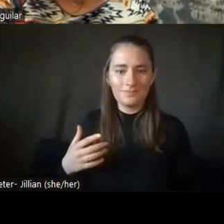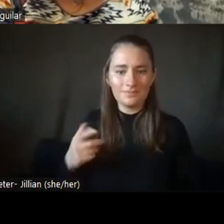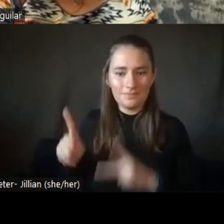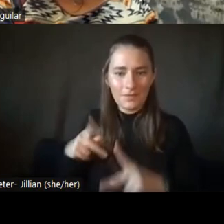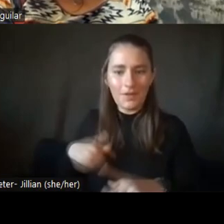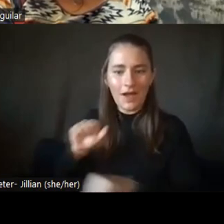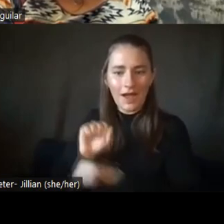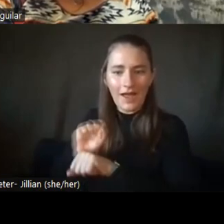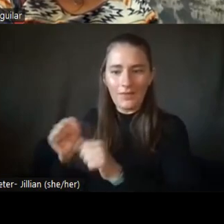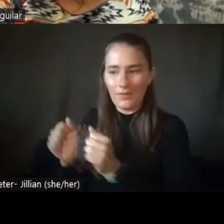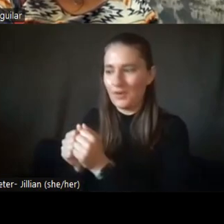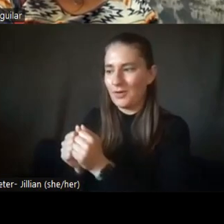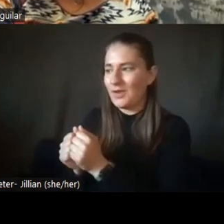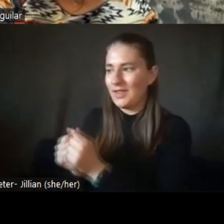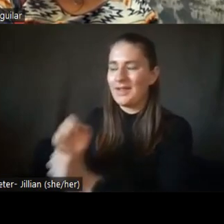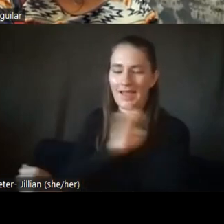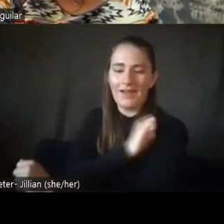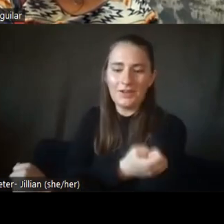blessed in that.